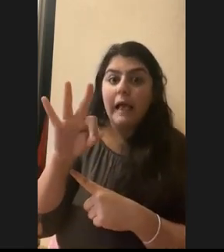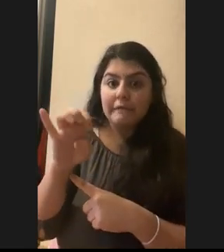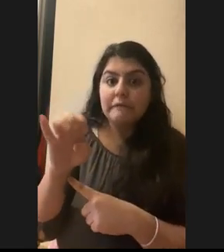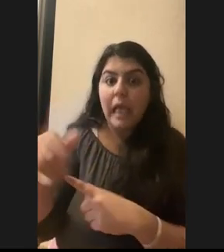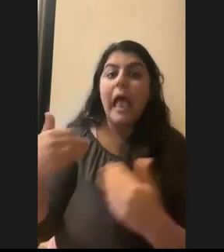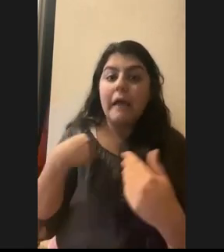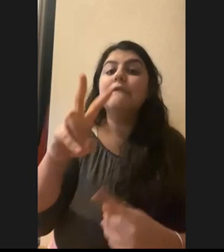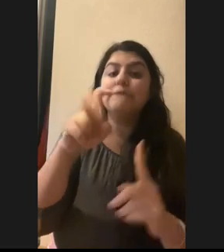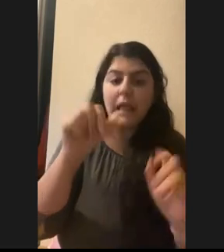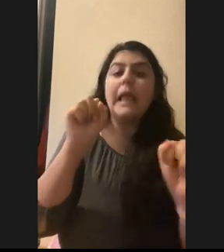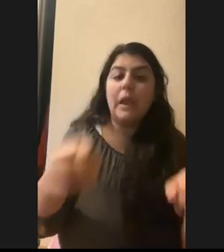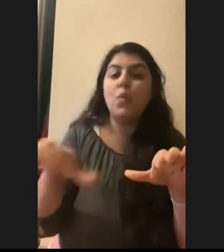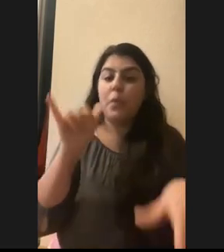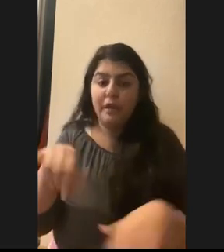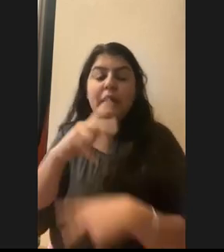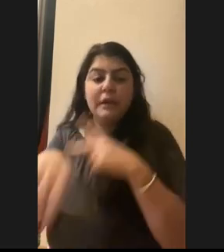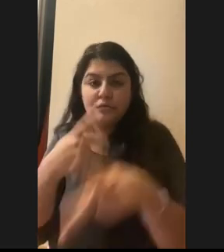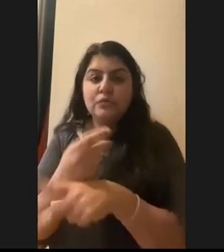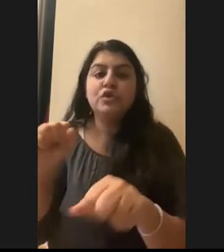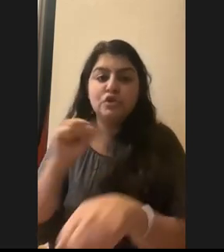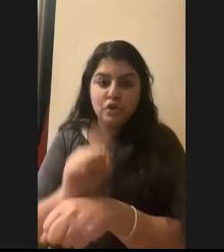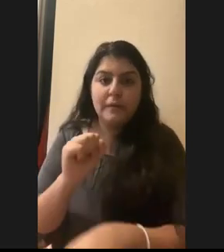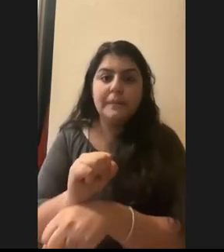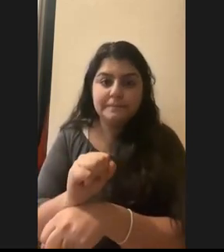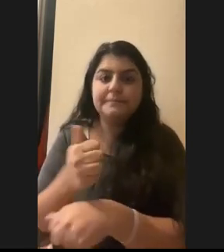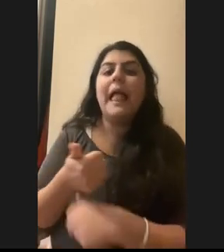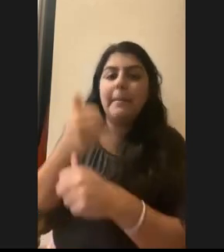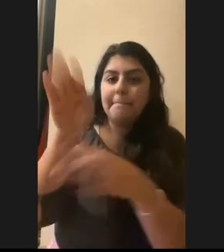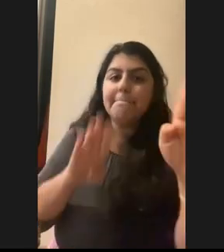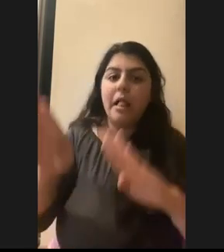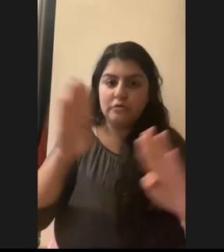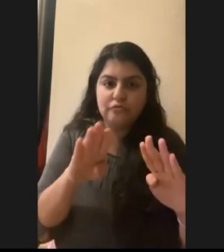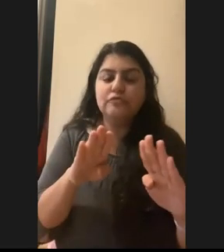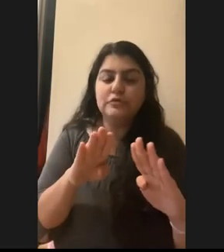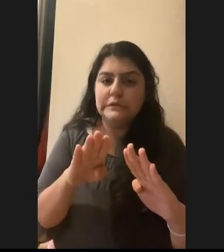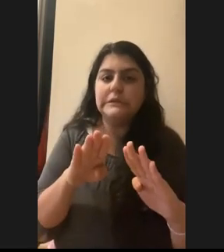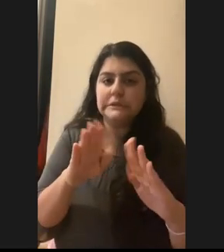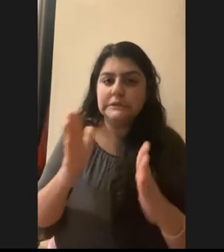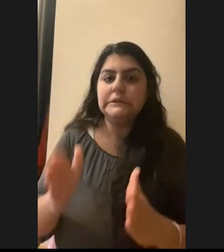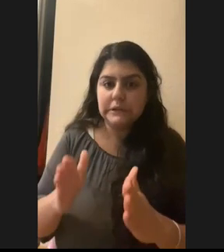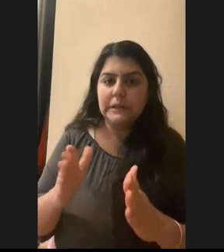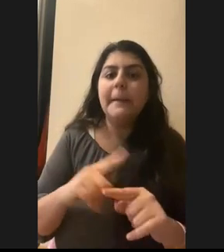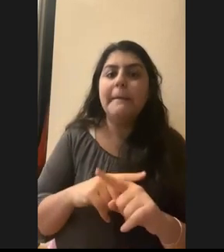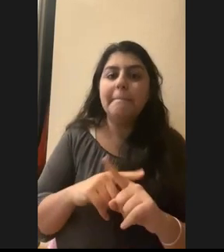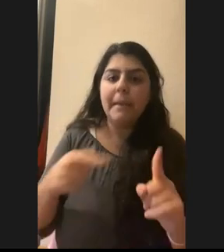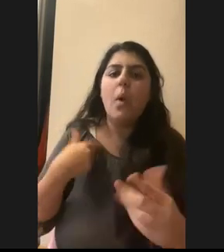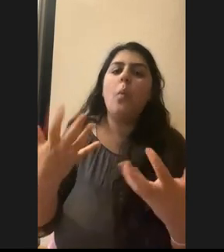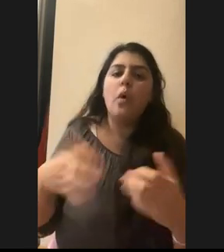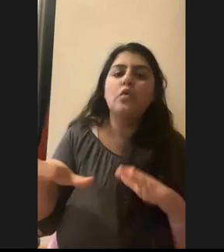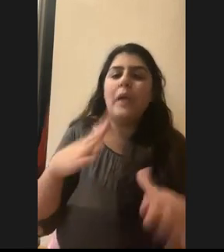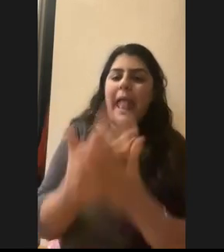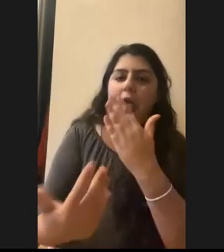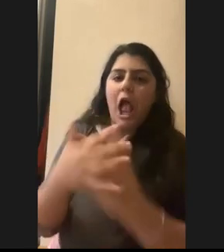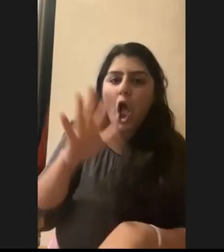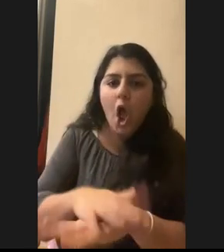that do wildlife biology. They go and help biologists like myself. Um, but I wanted to do the hands-on work.